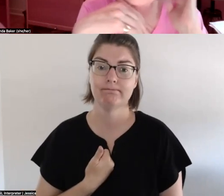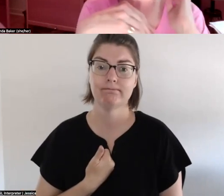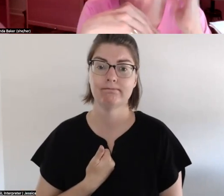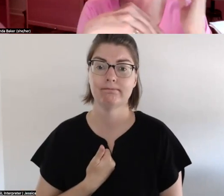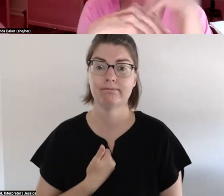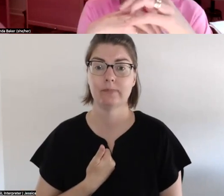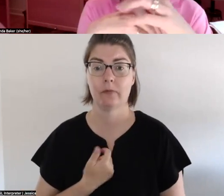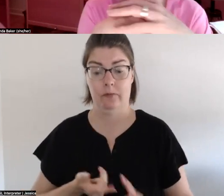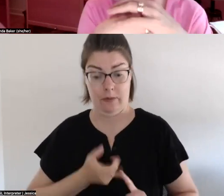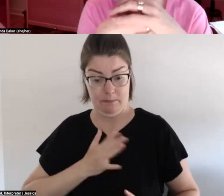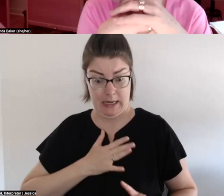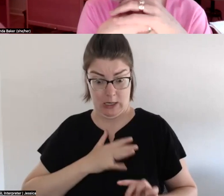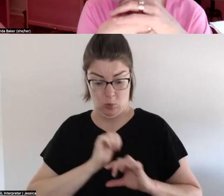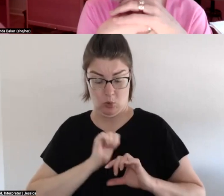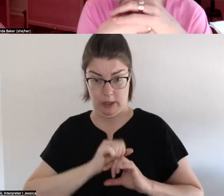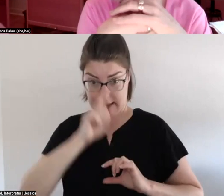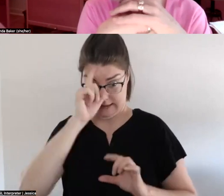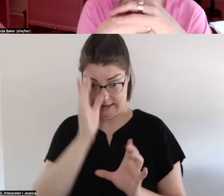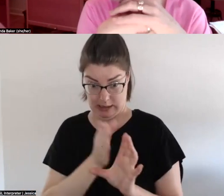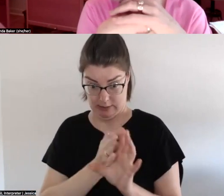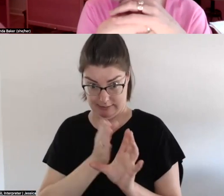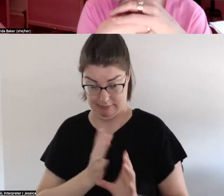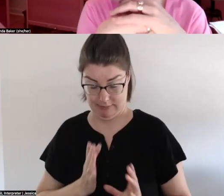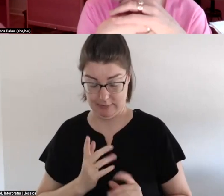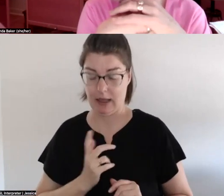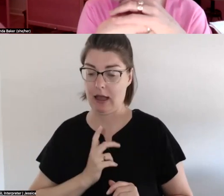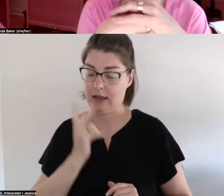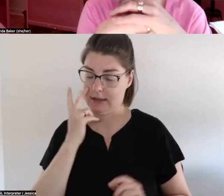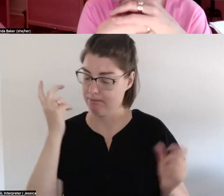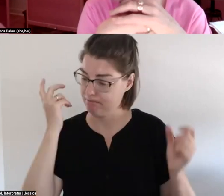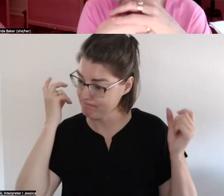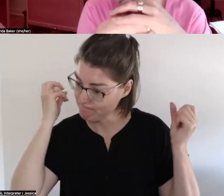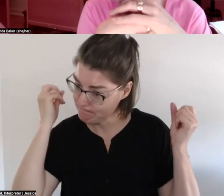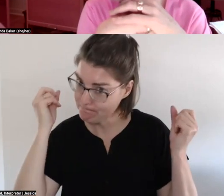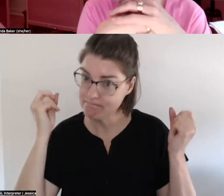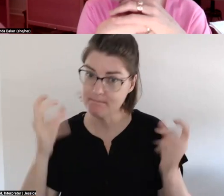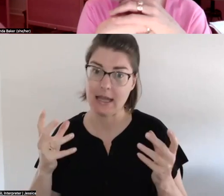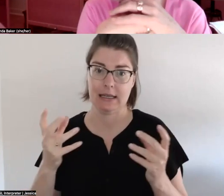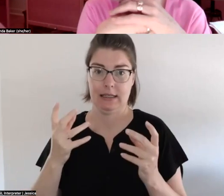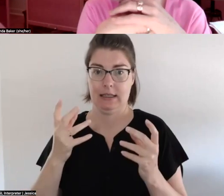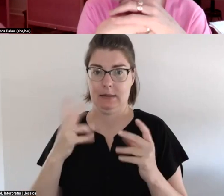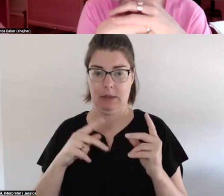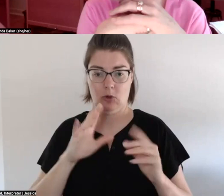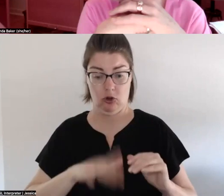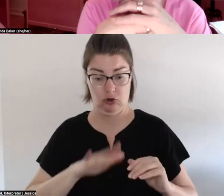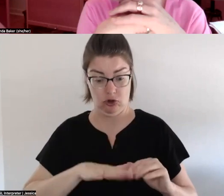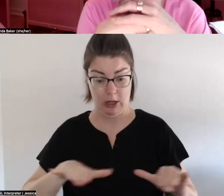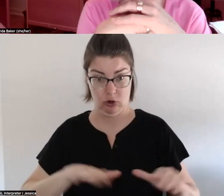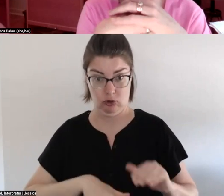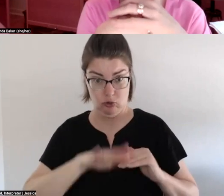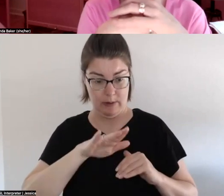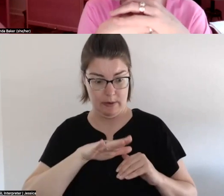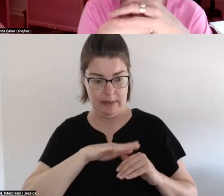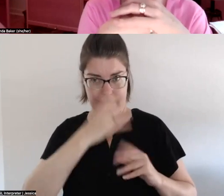work as a psychotherapist i find so many of them have large gaps in their childhood where they have no